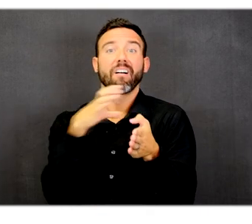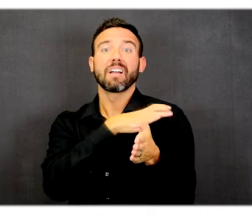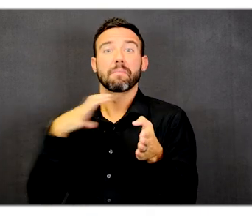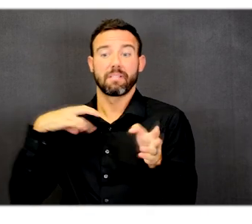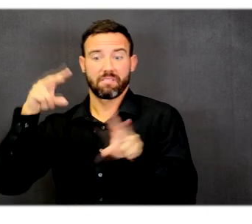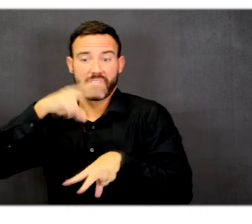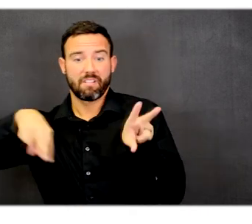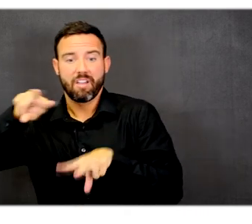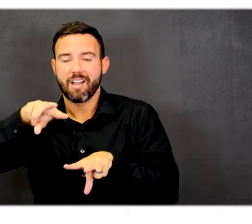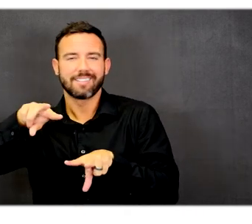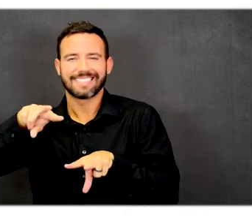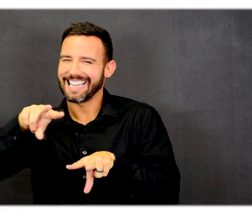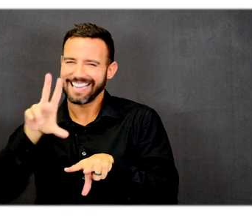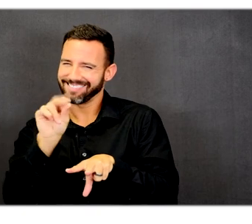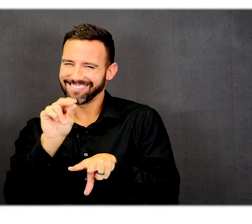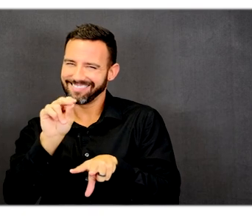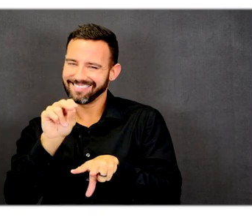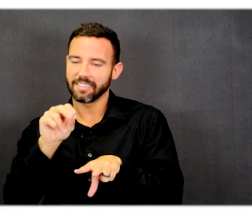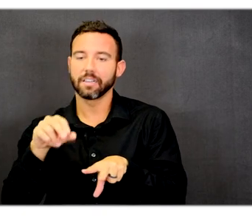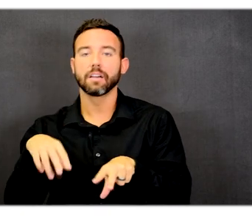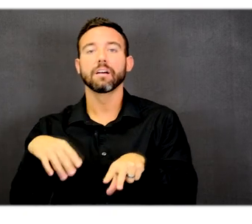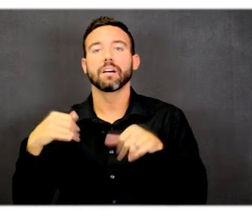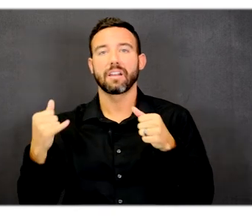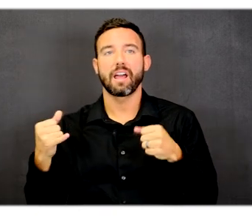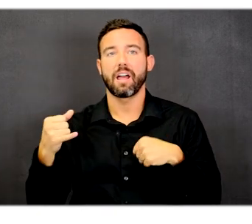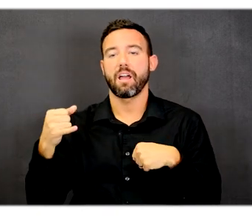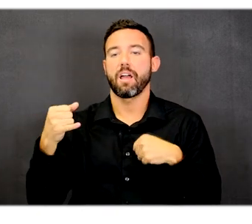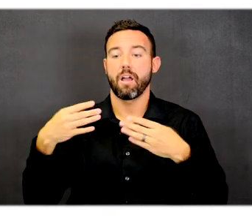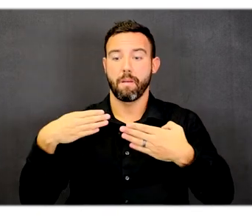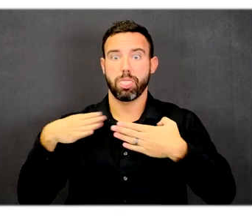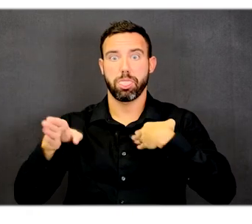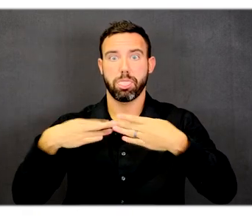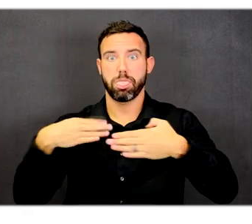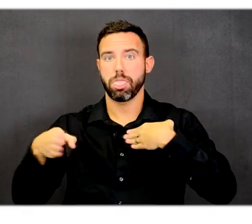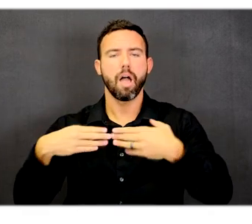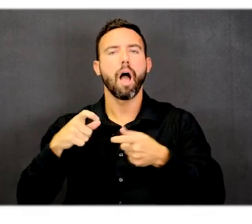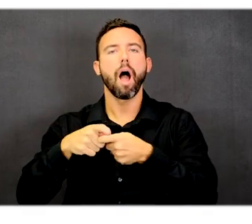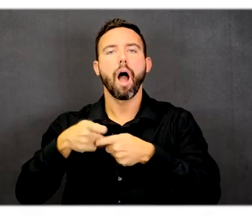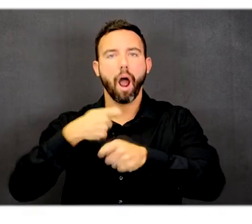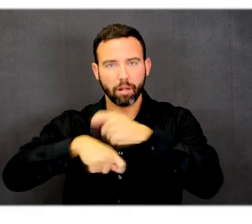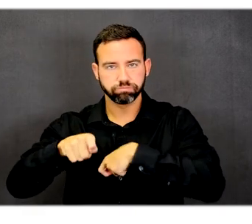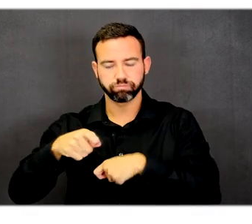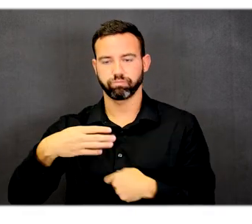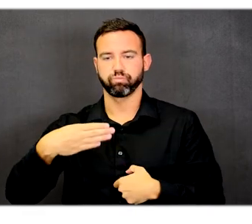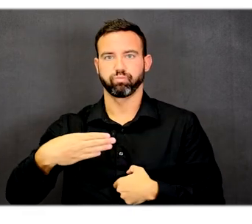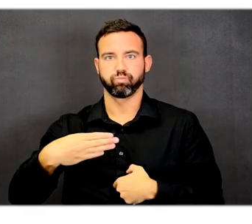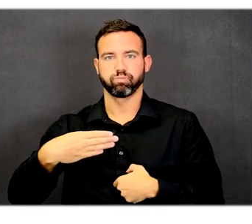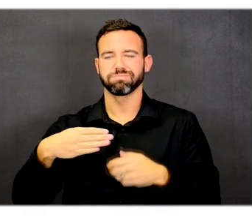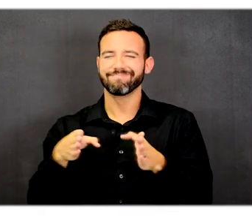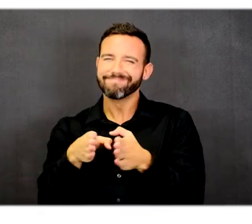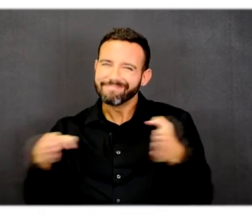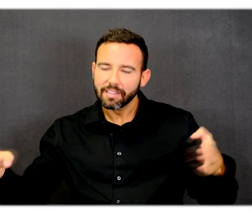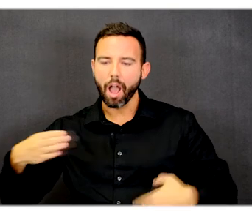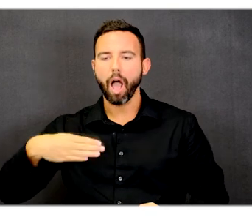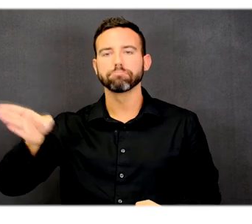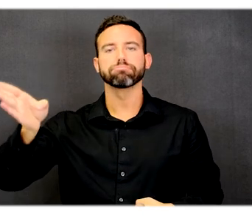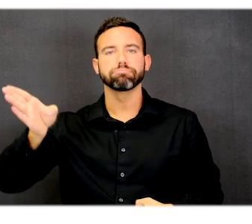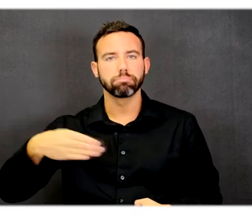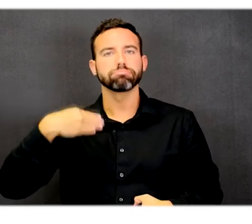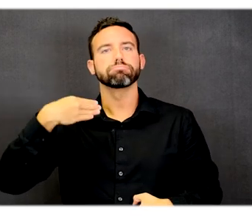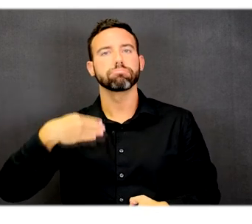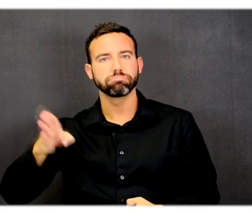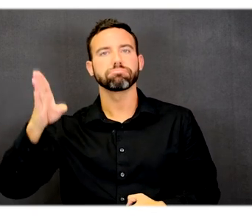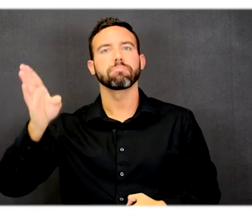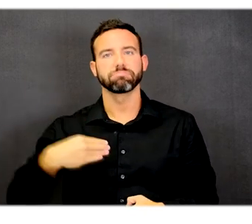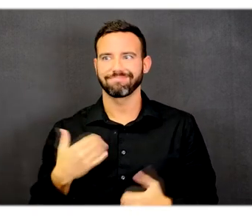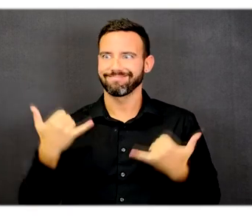It was reconfigured from a double door to a single swinging door that meets the width requirements to allow full accessibility to someone